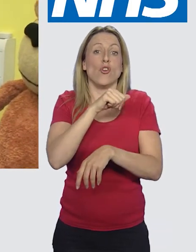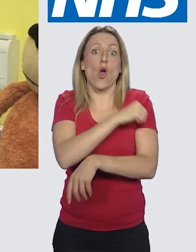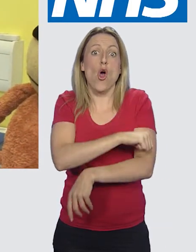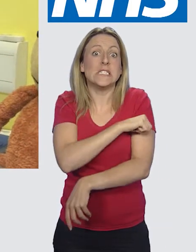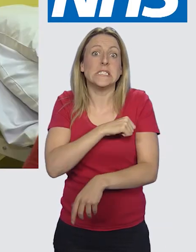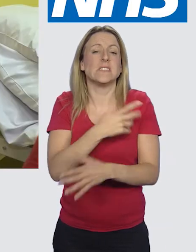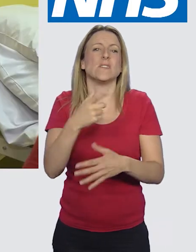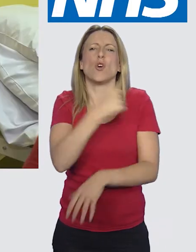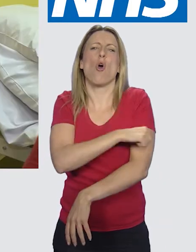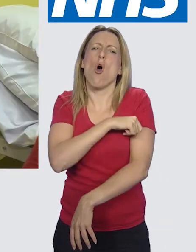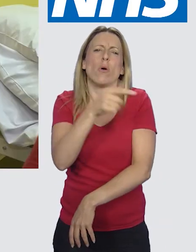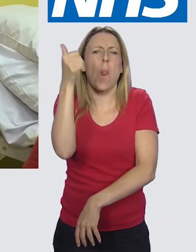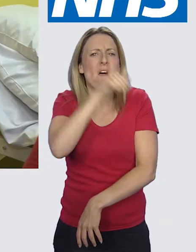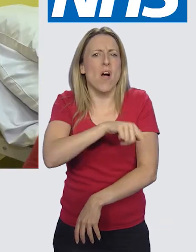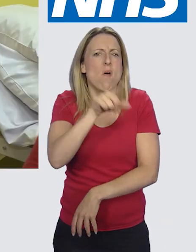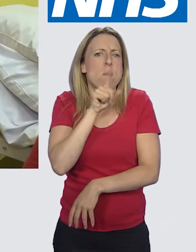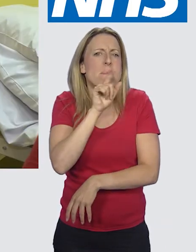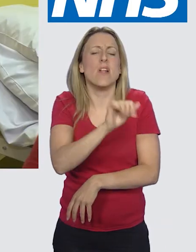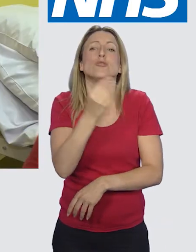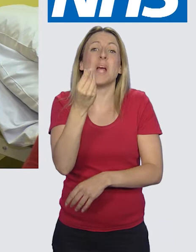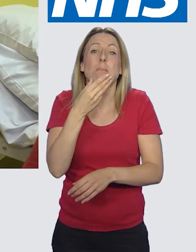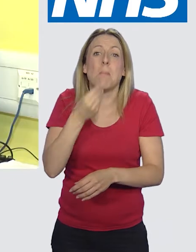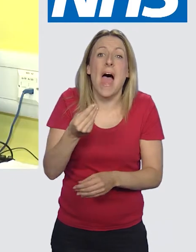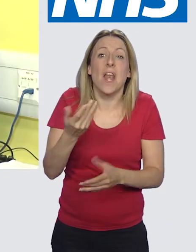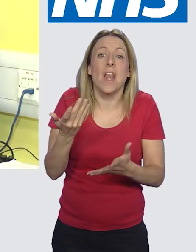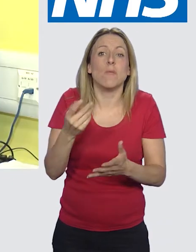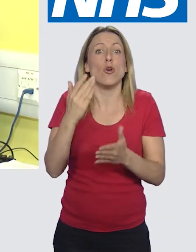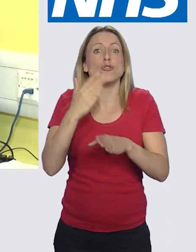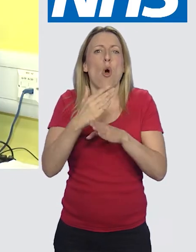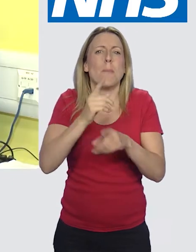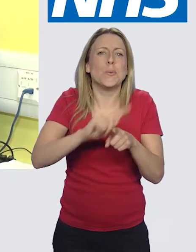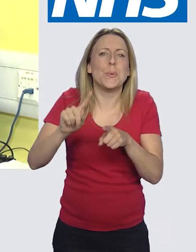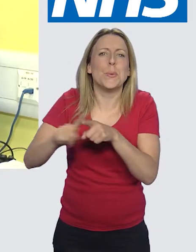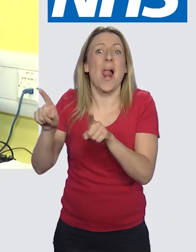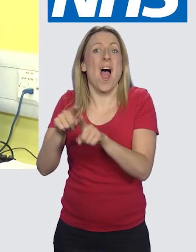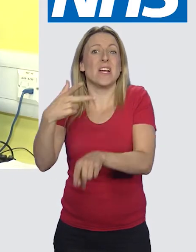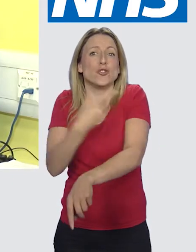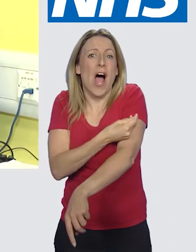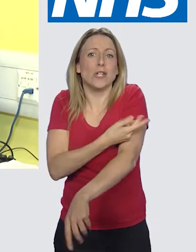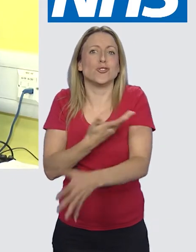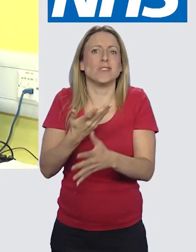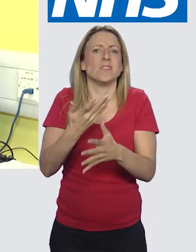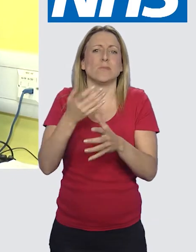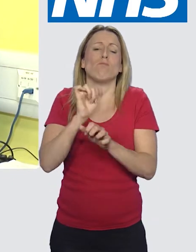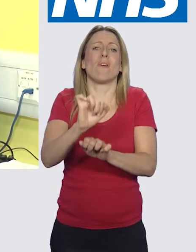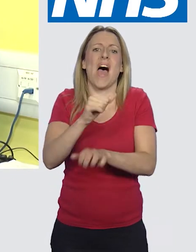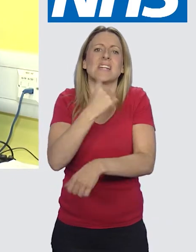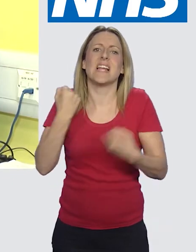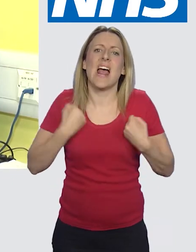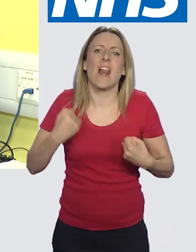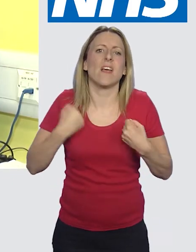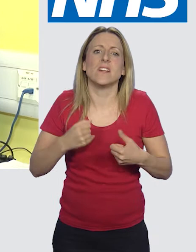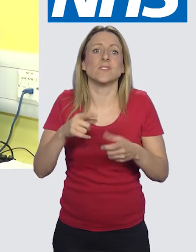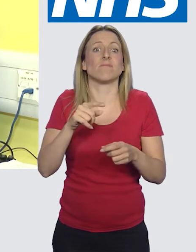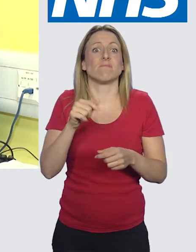have practice nurses. A practice nurse is usually a very clever lady, sometimes a man, and they do lots of